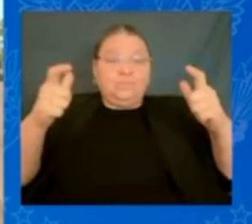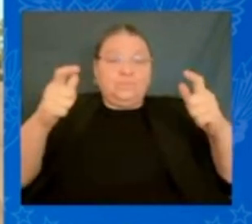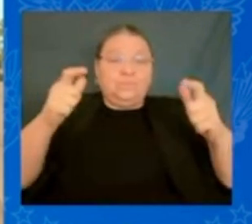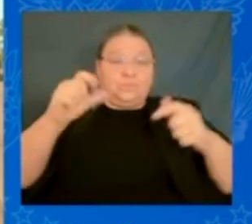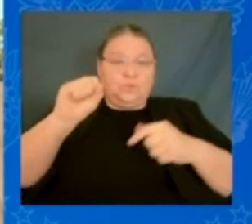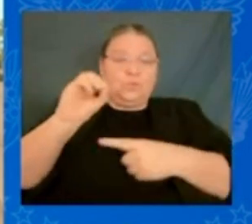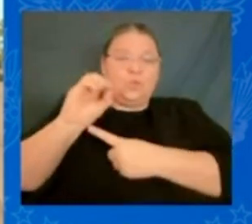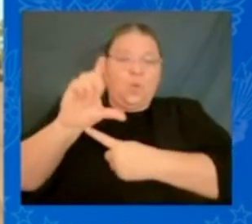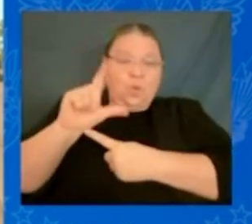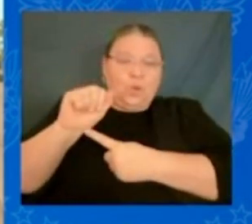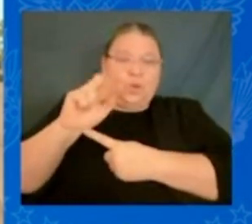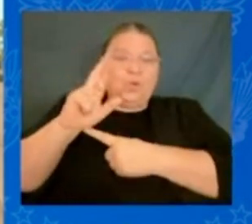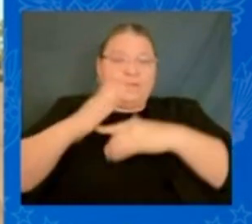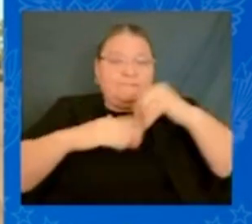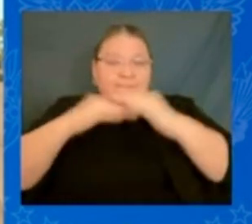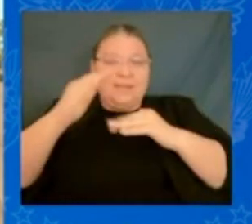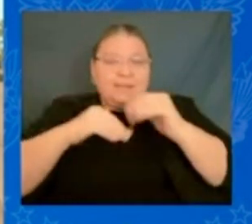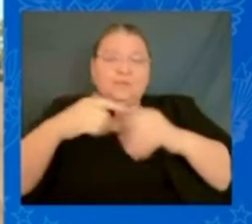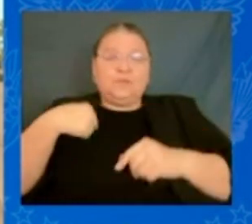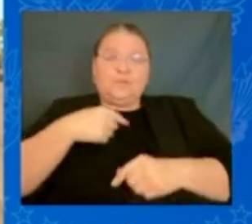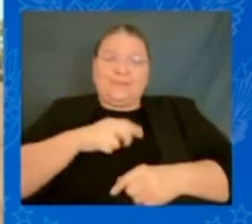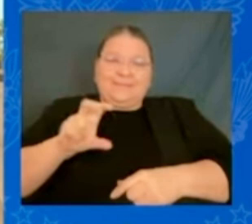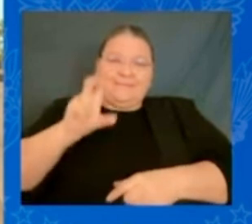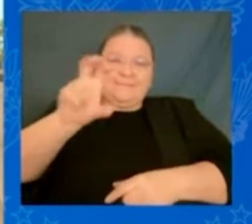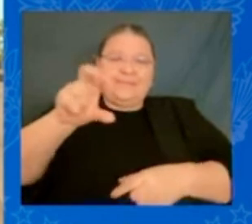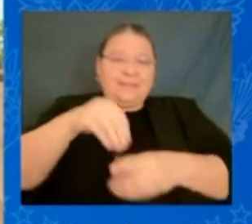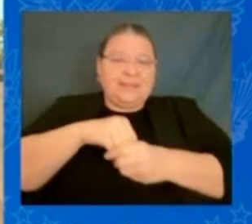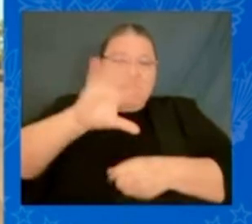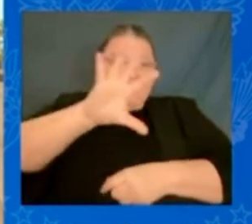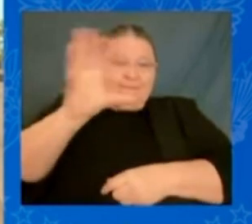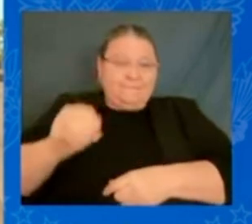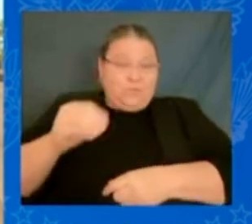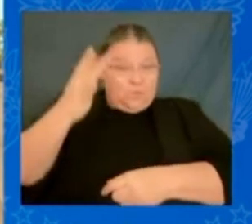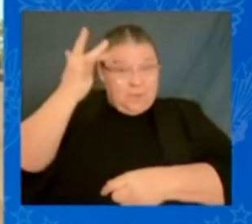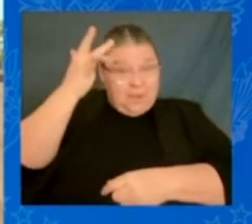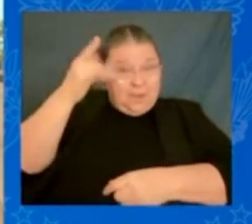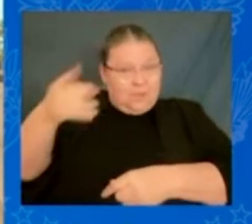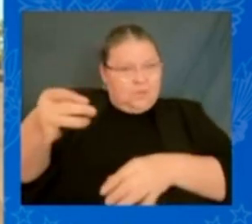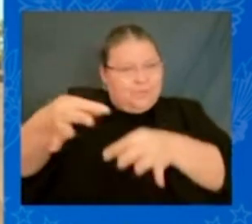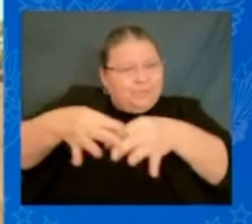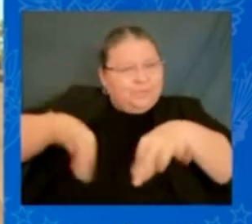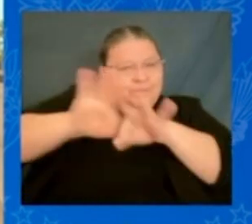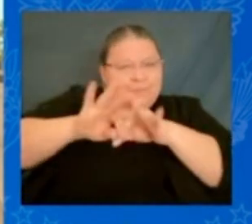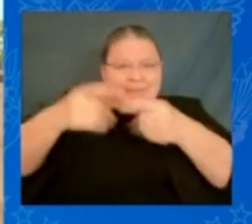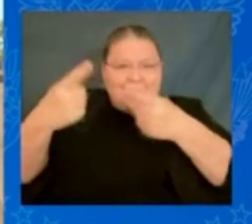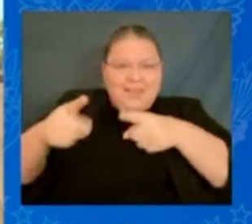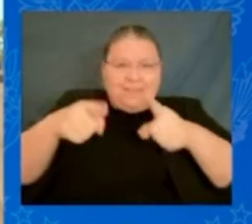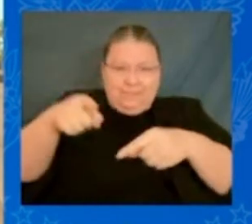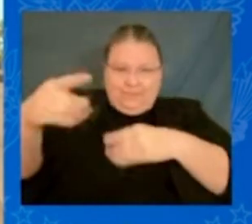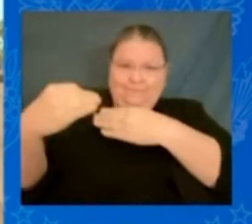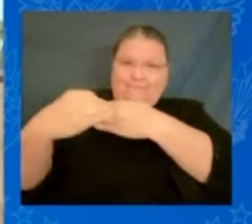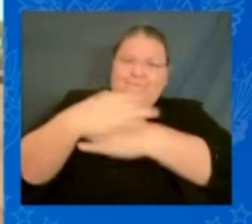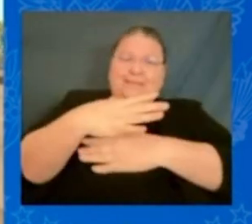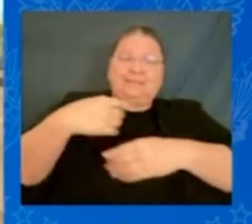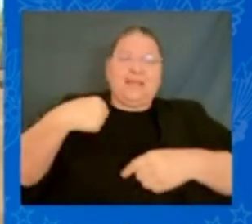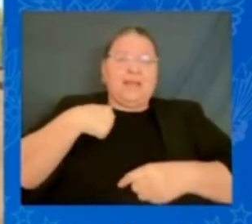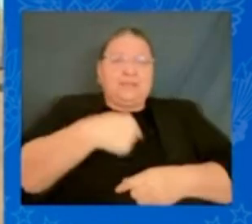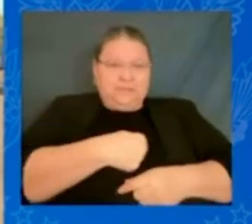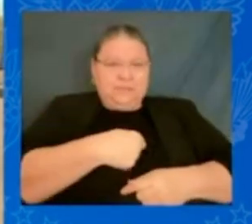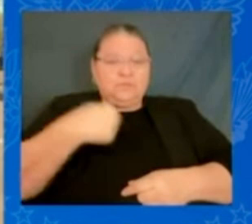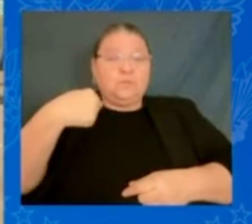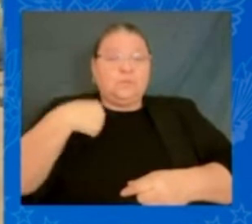because Africa is important and because everything happening there will affect us. So, folks, that's number one. Number two,